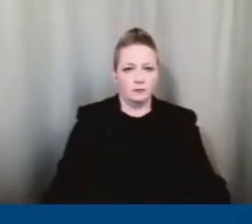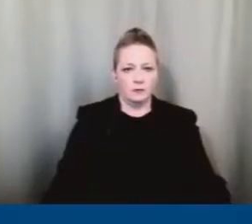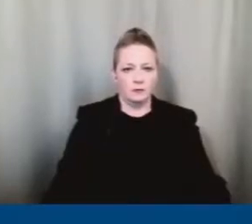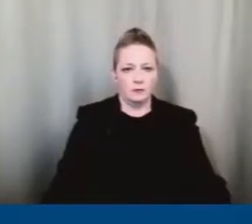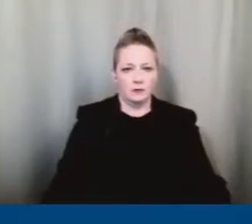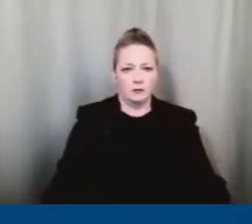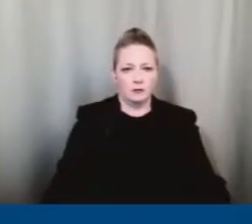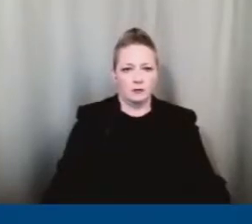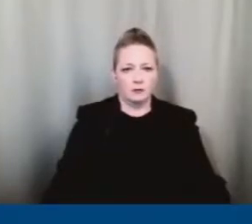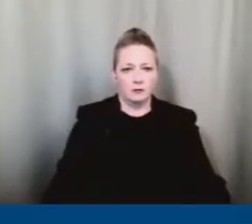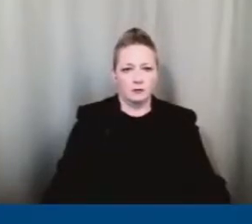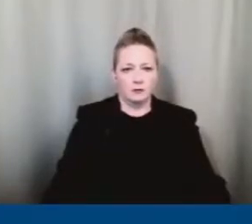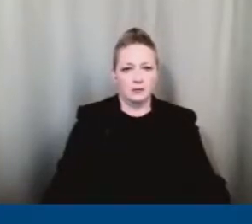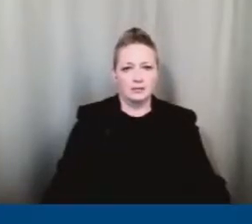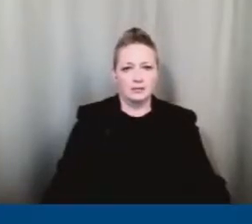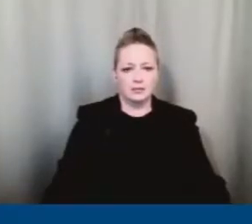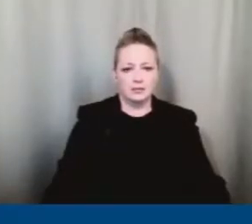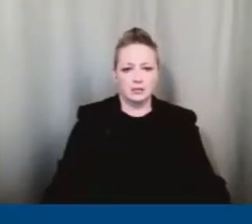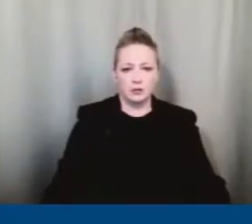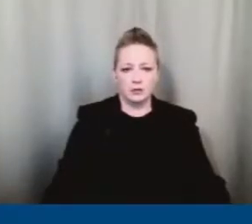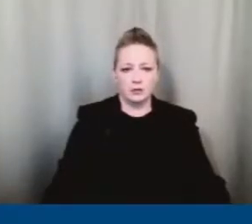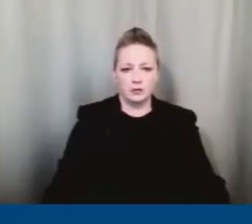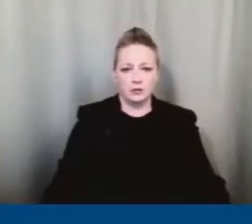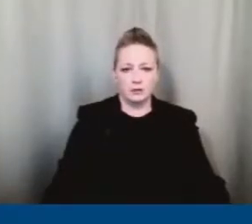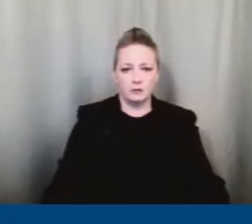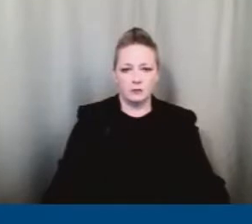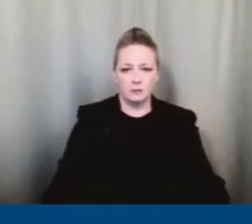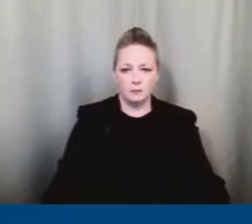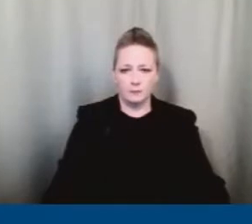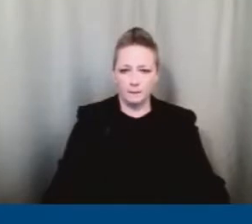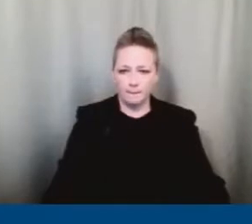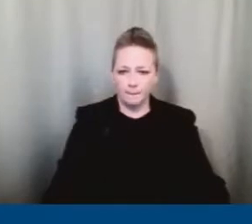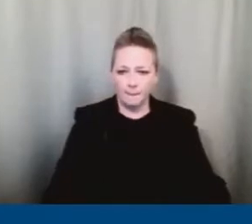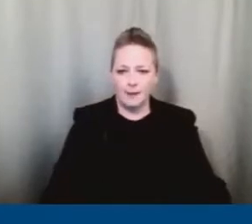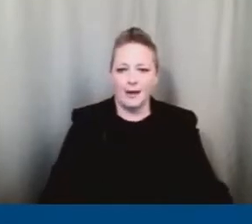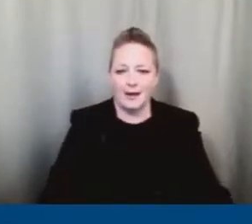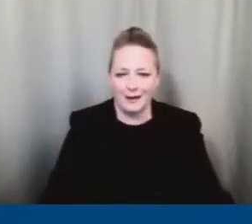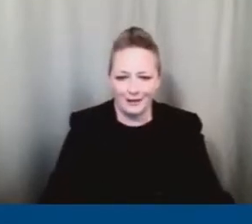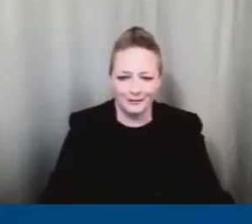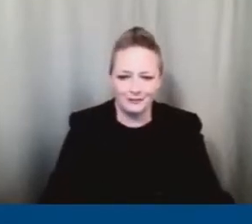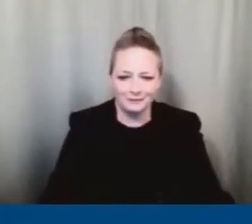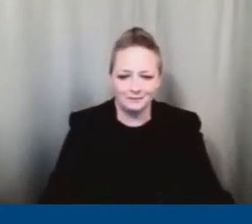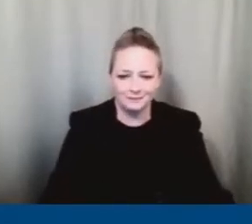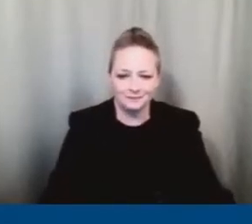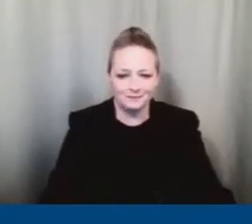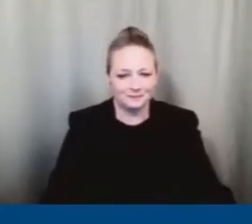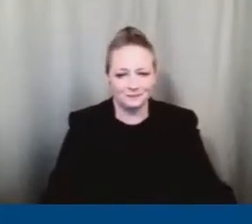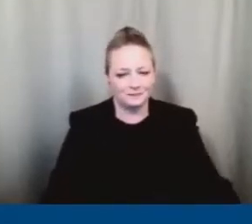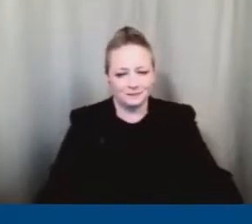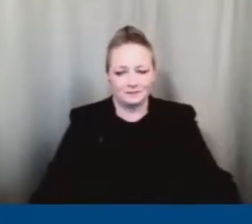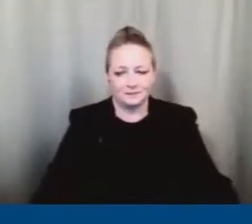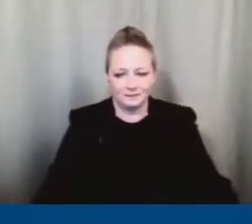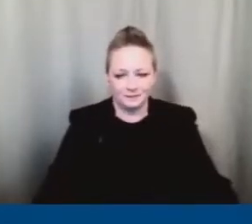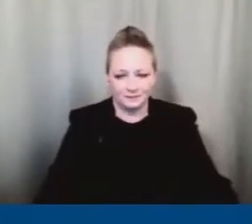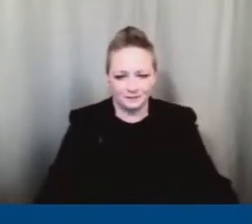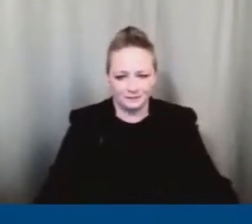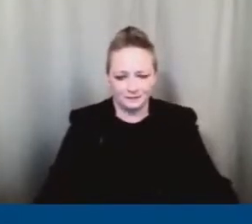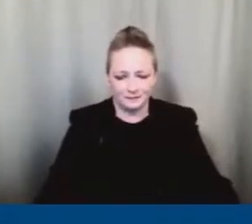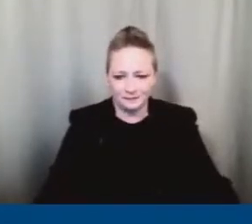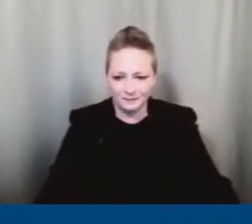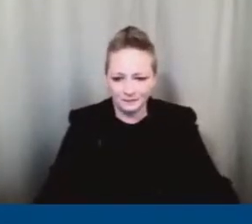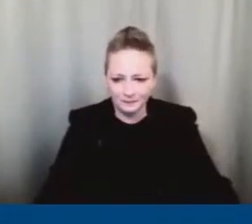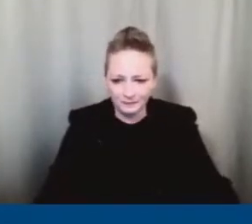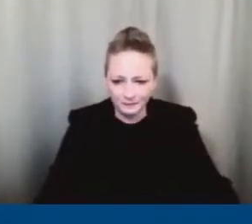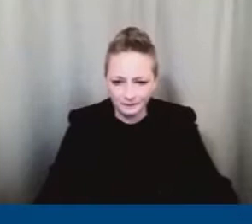Vahikurujika Khalsa Vahikurujiki Fateh The beloved community belongs to divine oneness